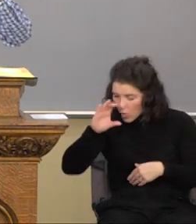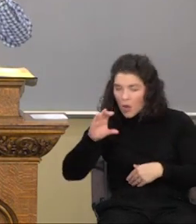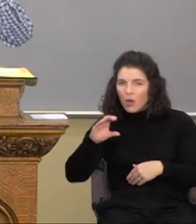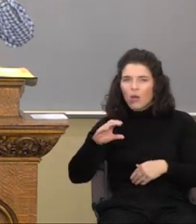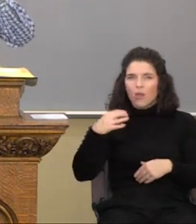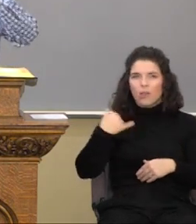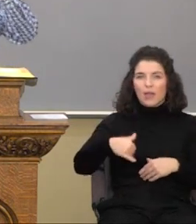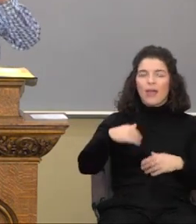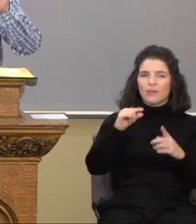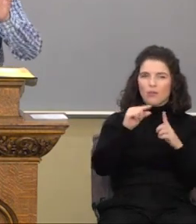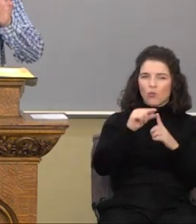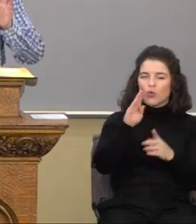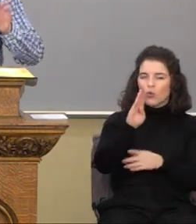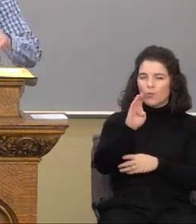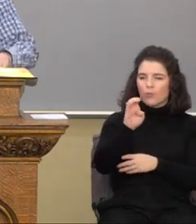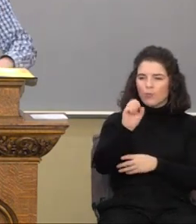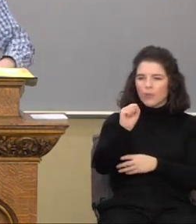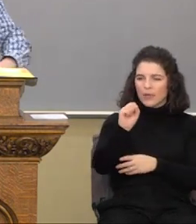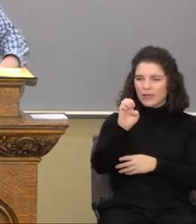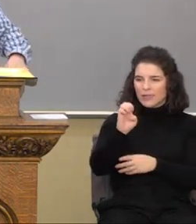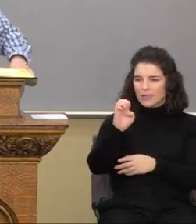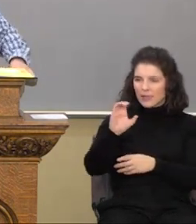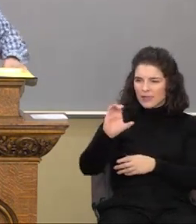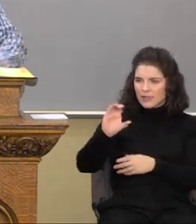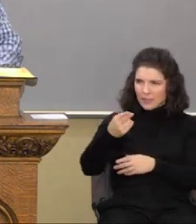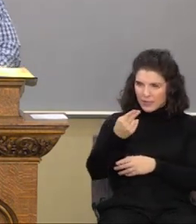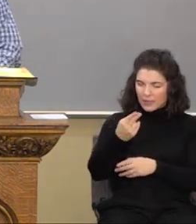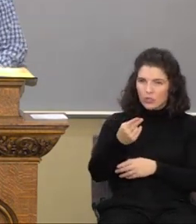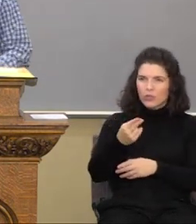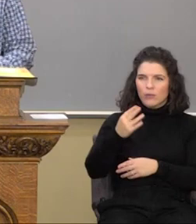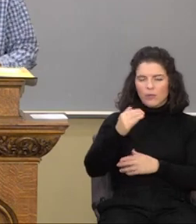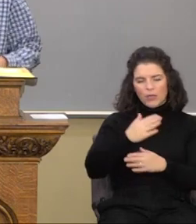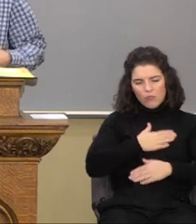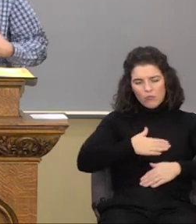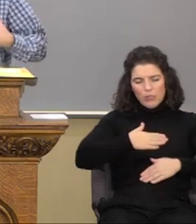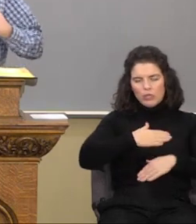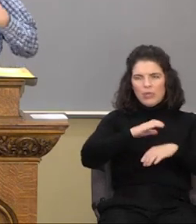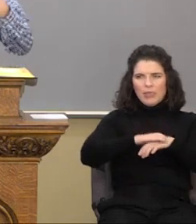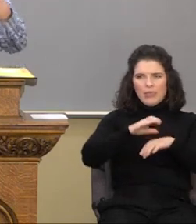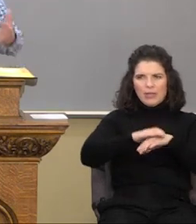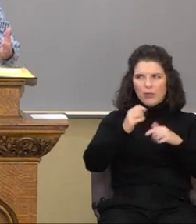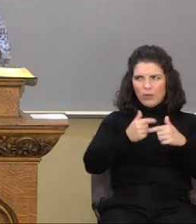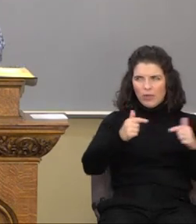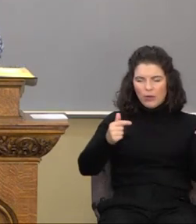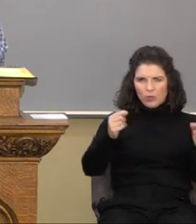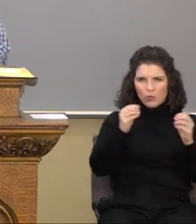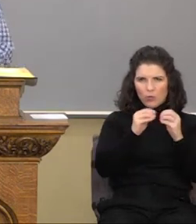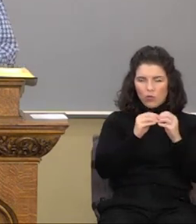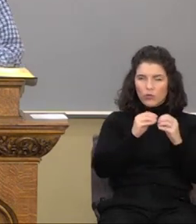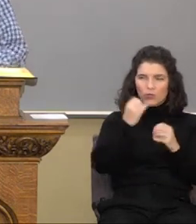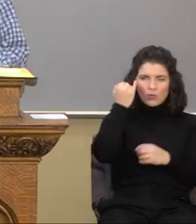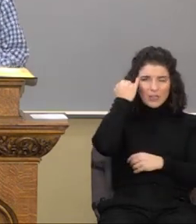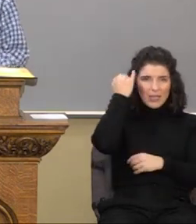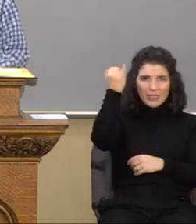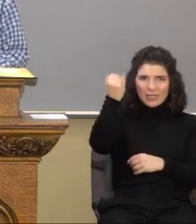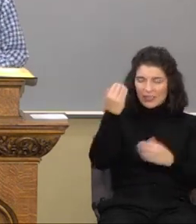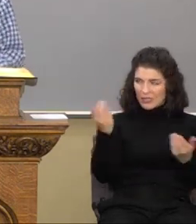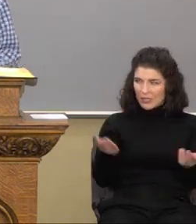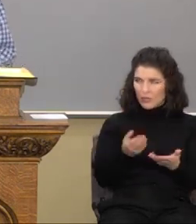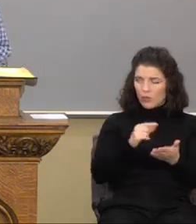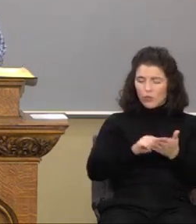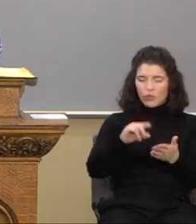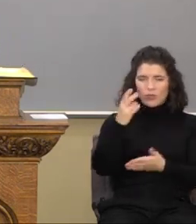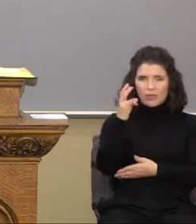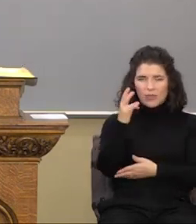the word beseech. We can appreciate the English language just a little bit better here, okay? But the idea here at verse 17, lo,